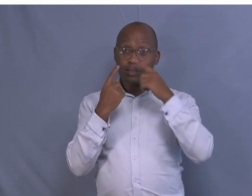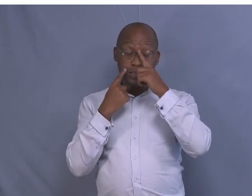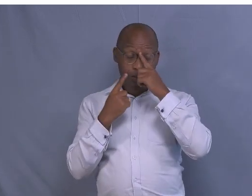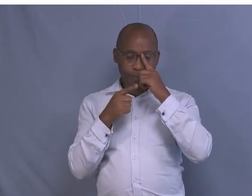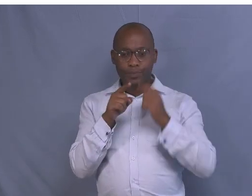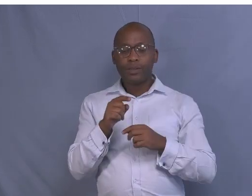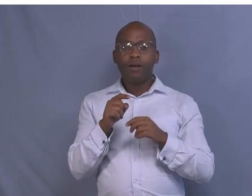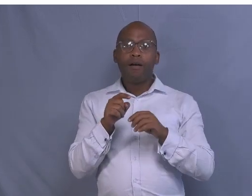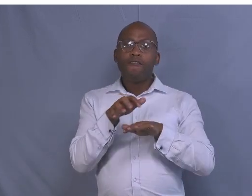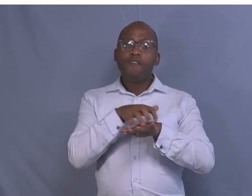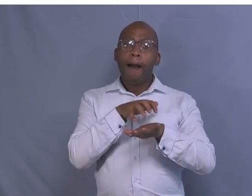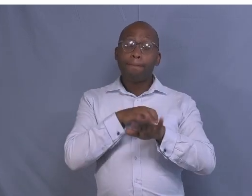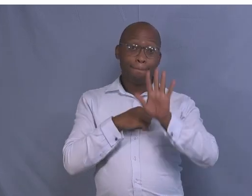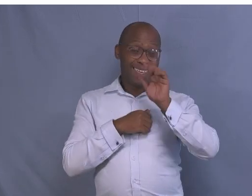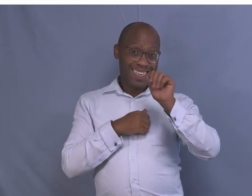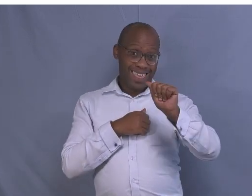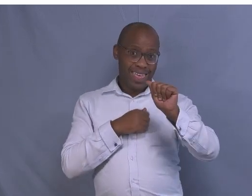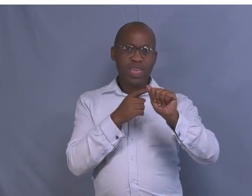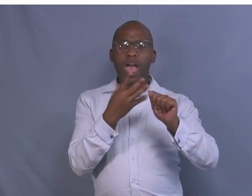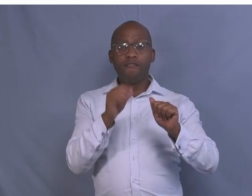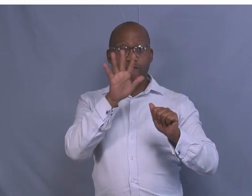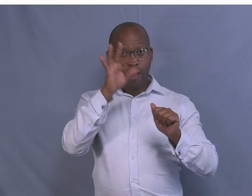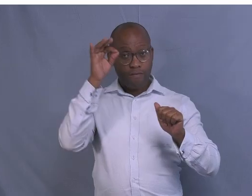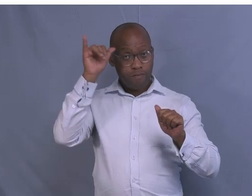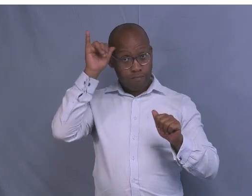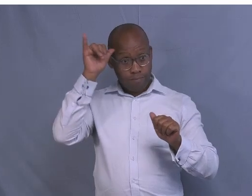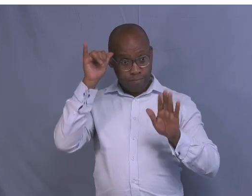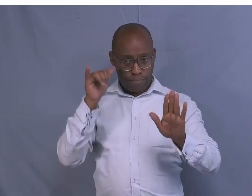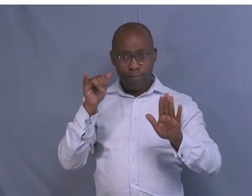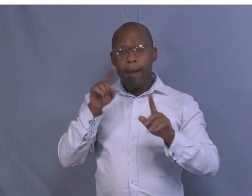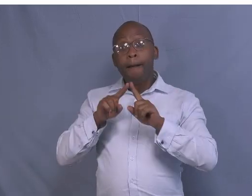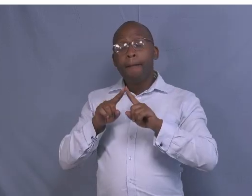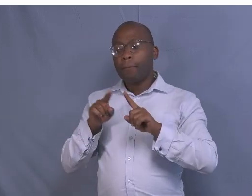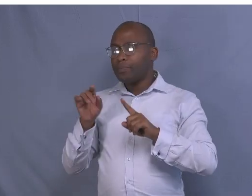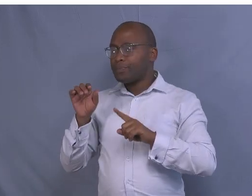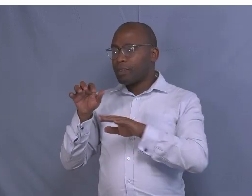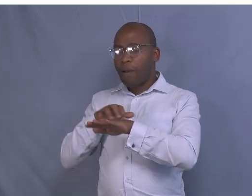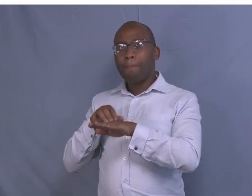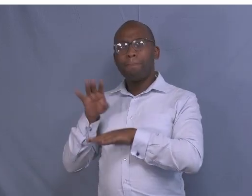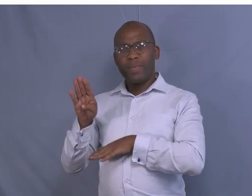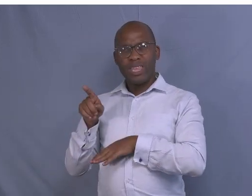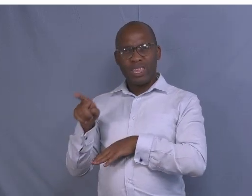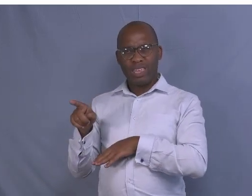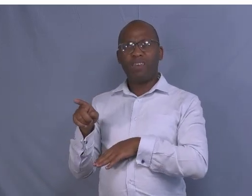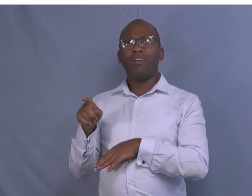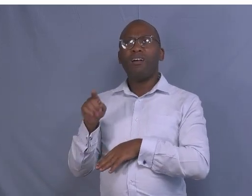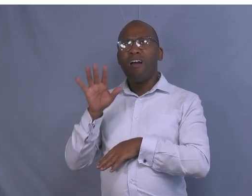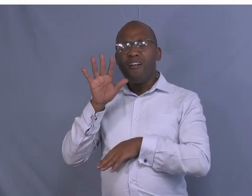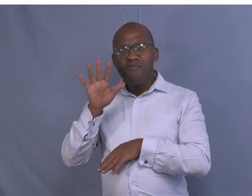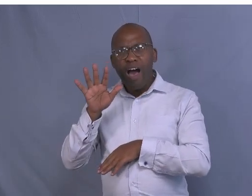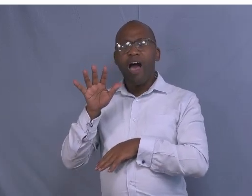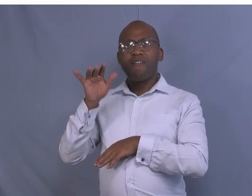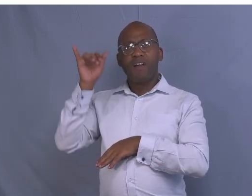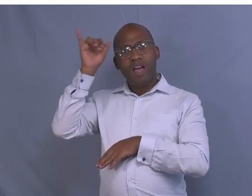cuttles. Then, there is form B, which has five cuttles, but there are arrows, which shows exactly